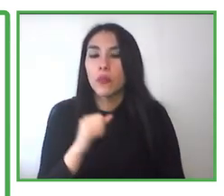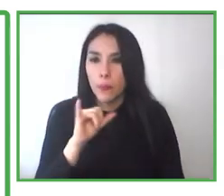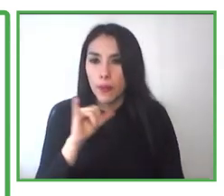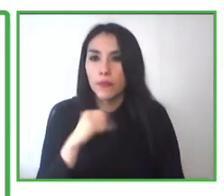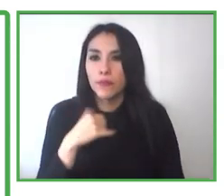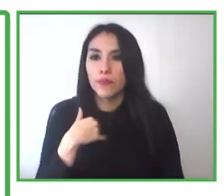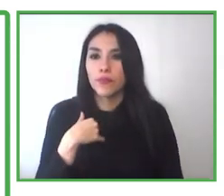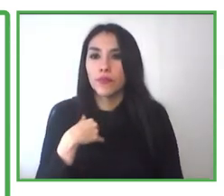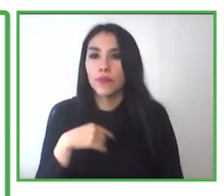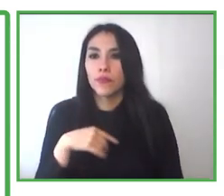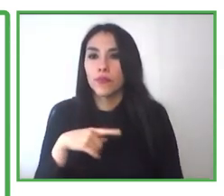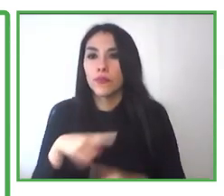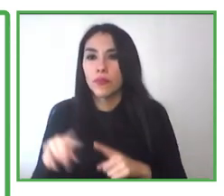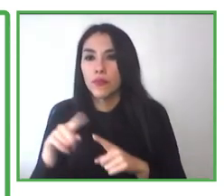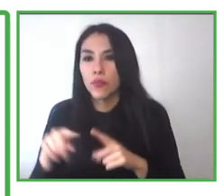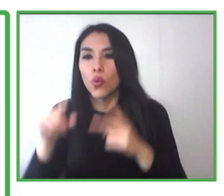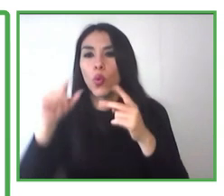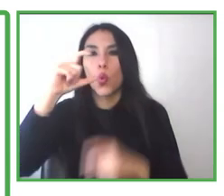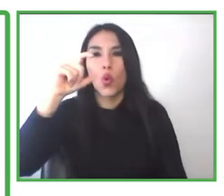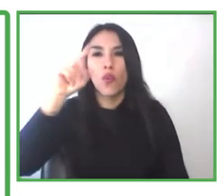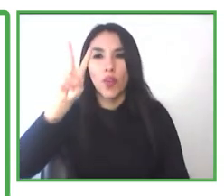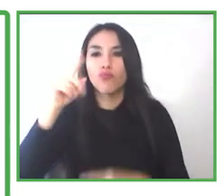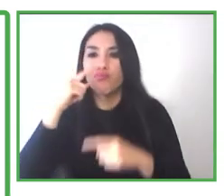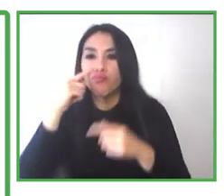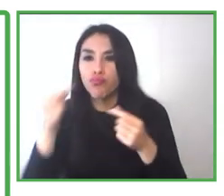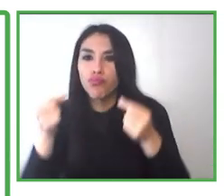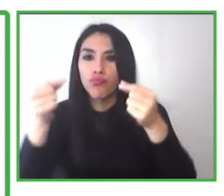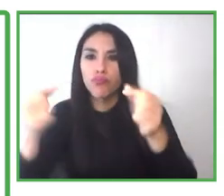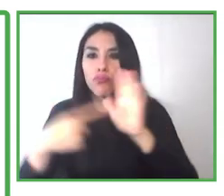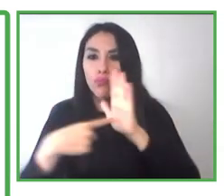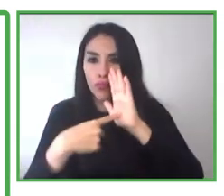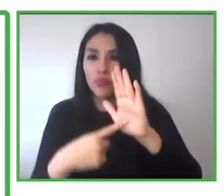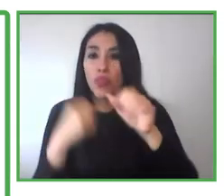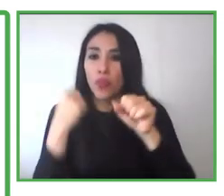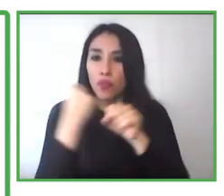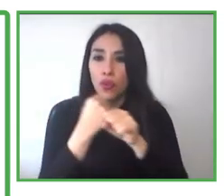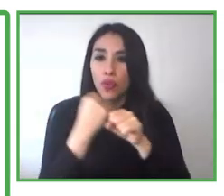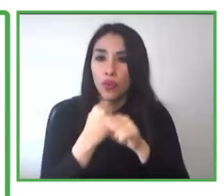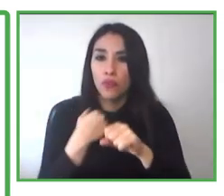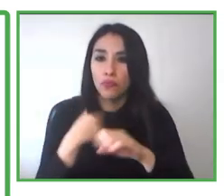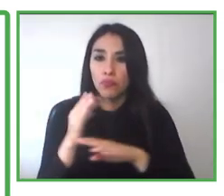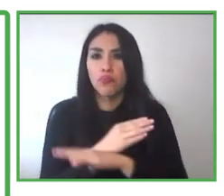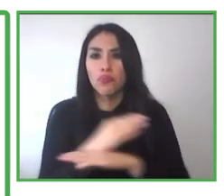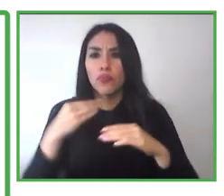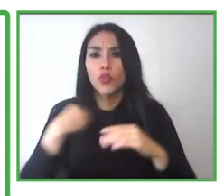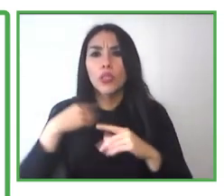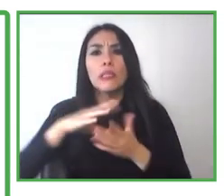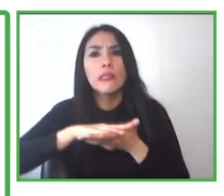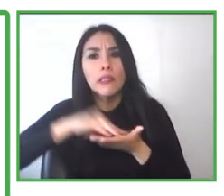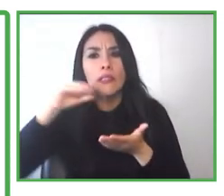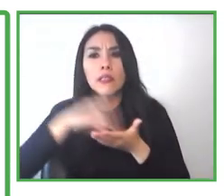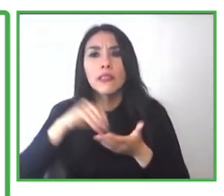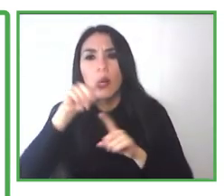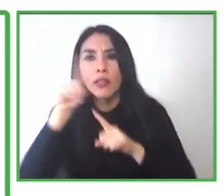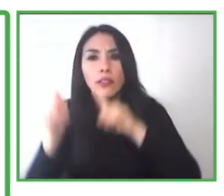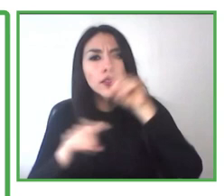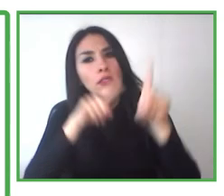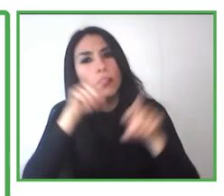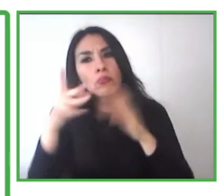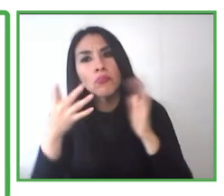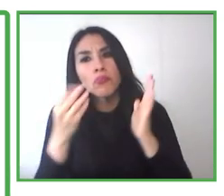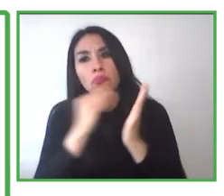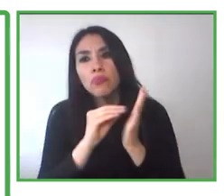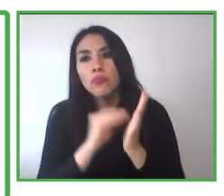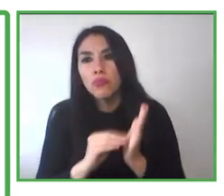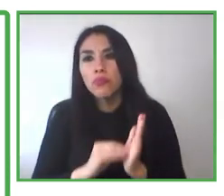maybe to write a CV, to be prepared for interview. So we do interview training, job application support,